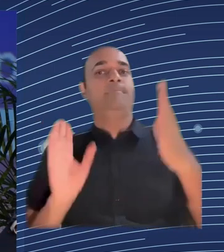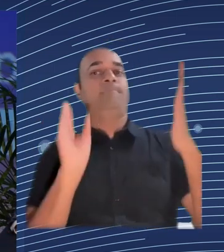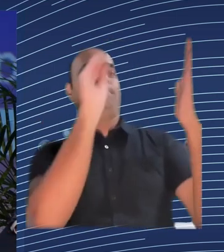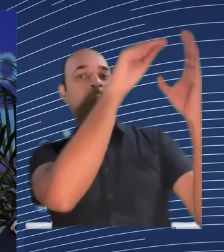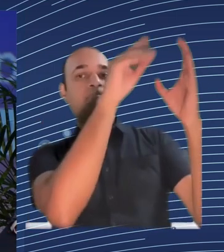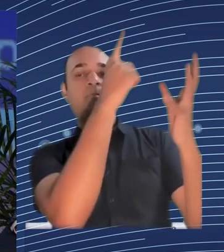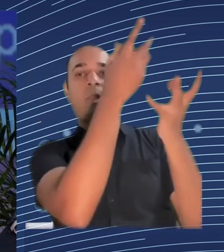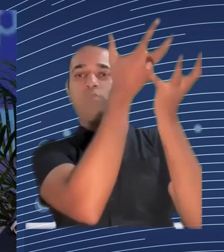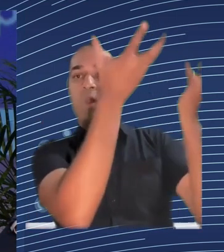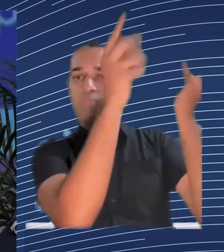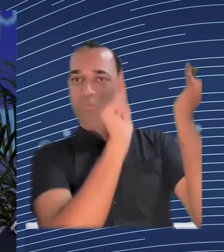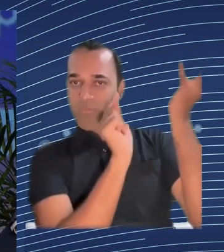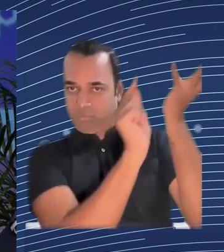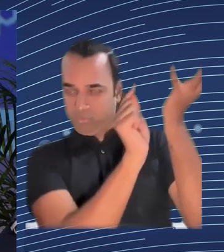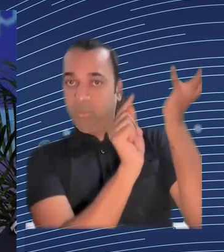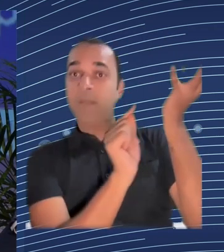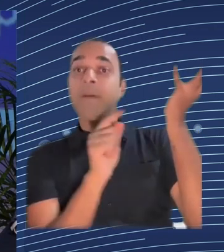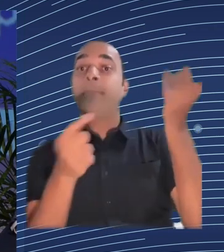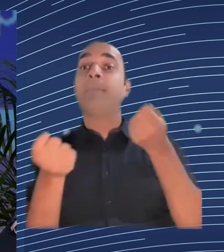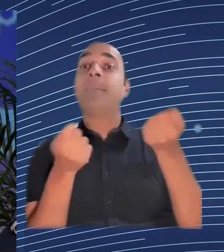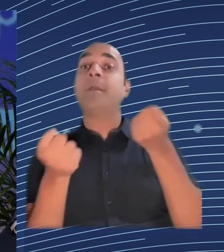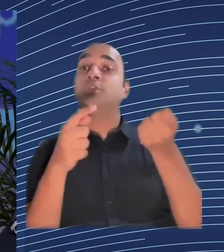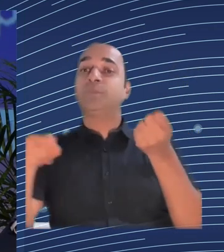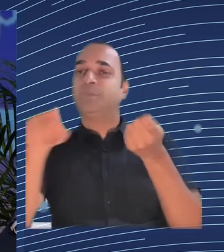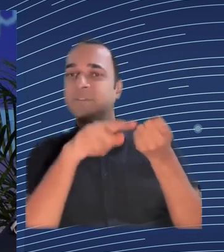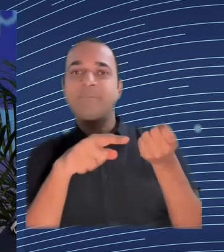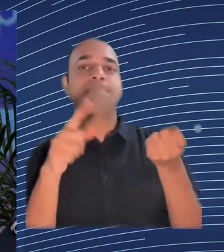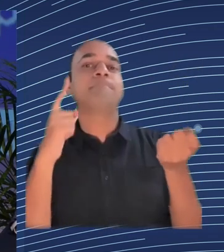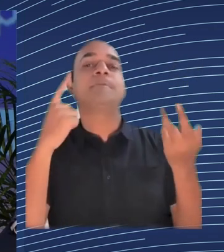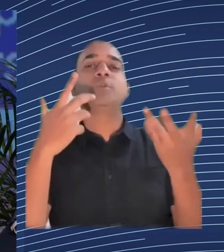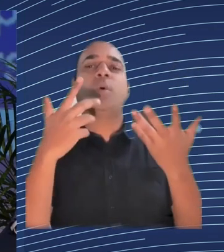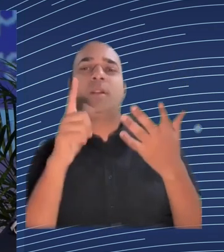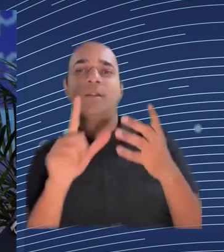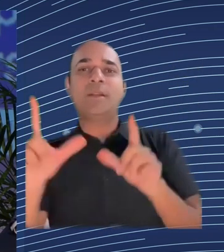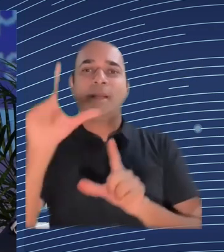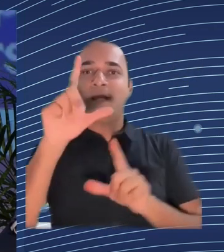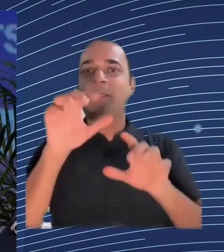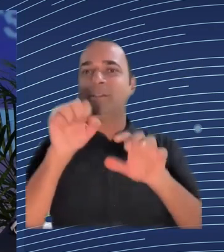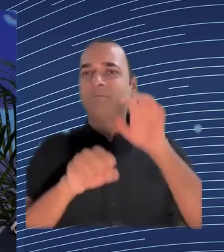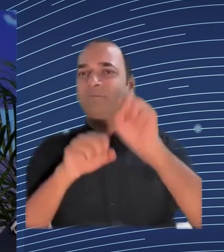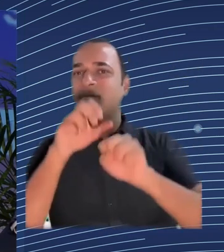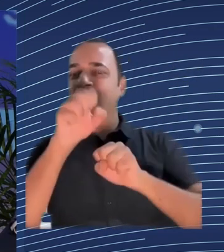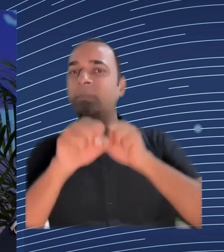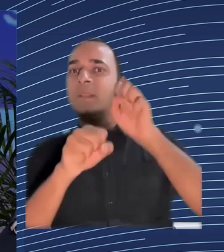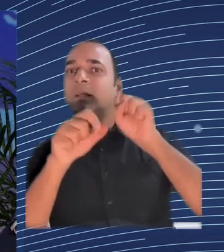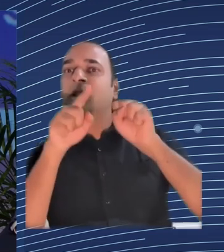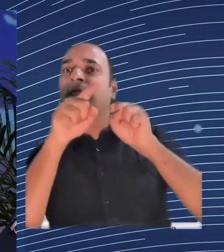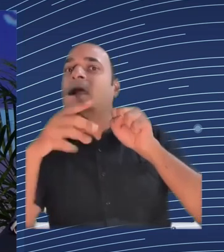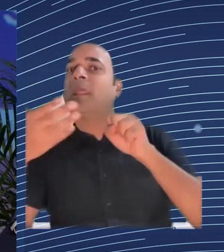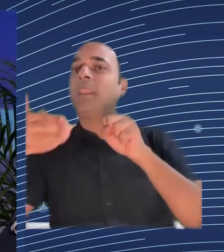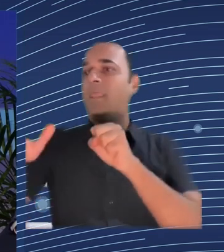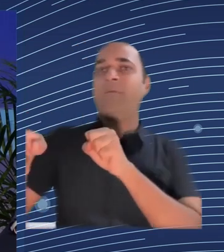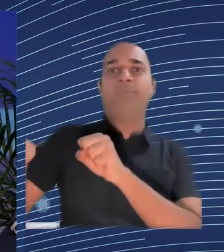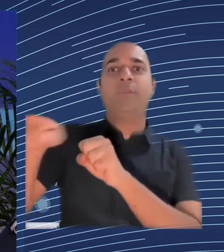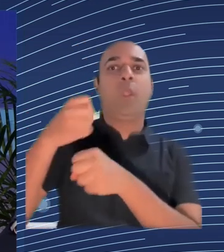actually going on in this enterprise I mean I think of it simplistically it's like going to the it's like going to the hospital you know you get a little